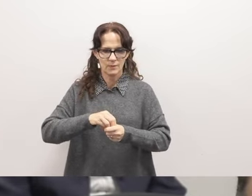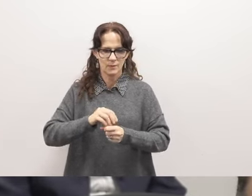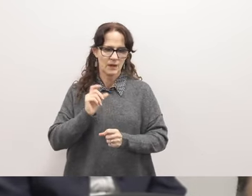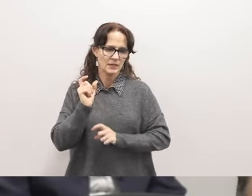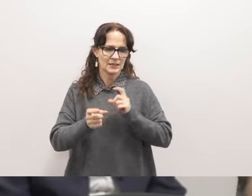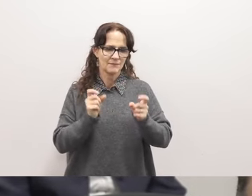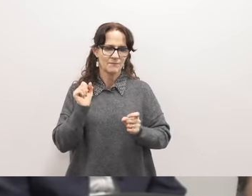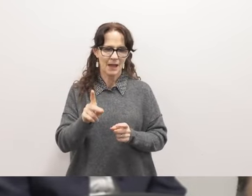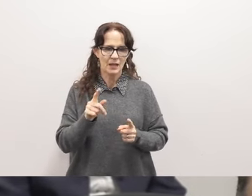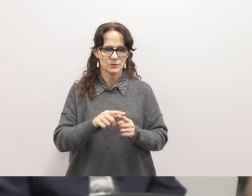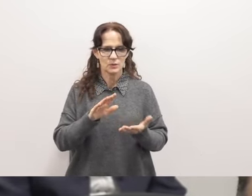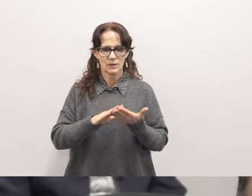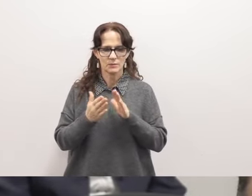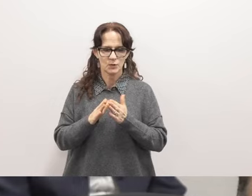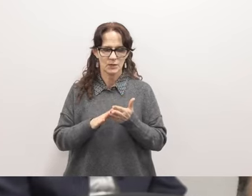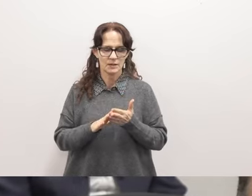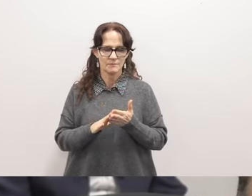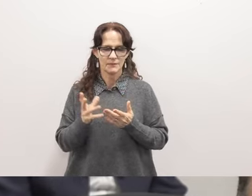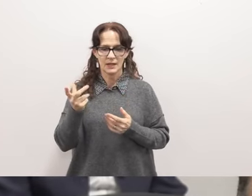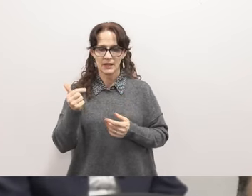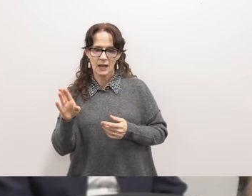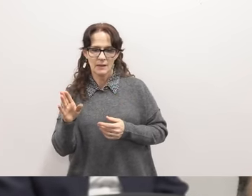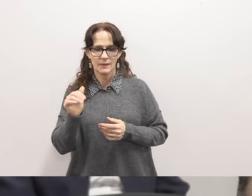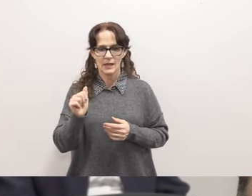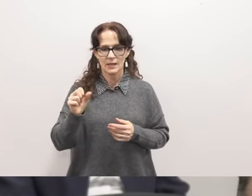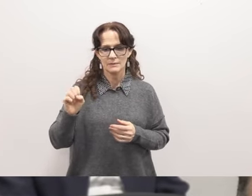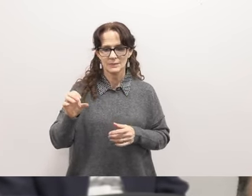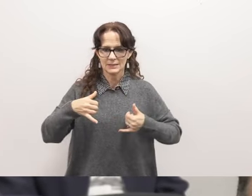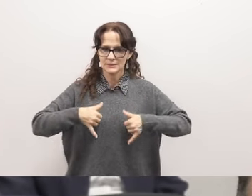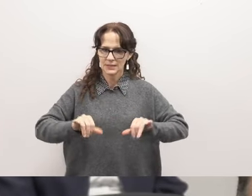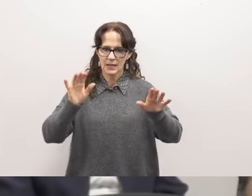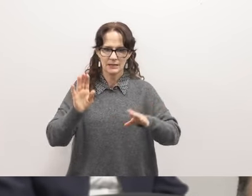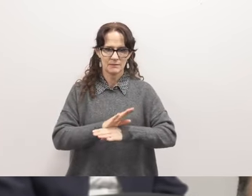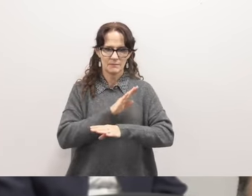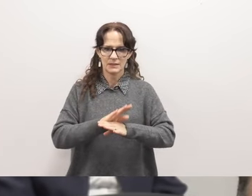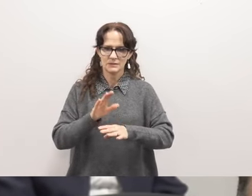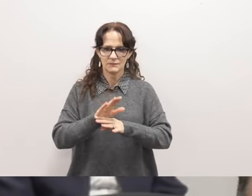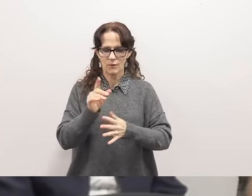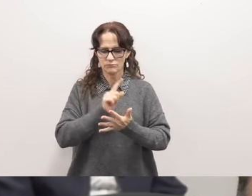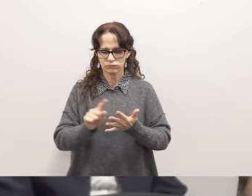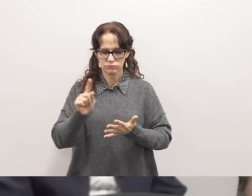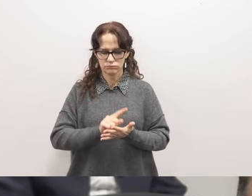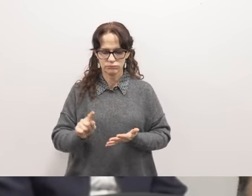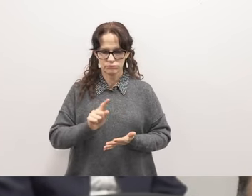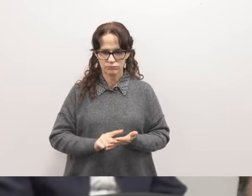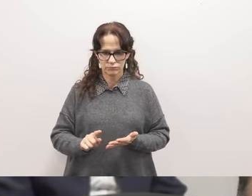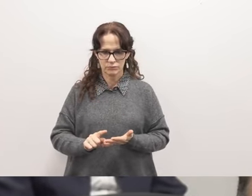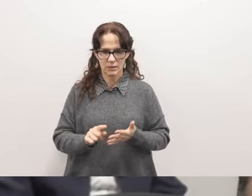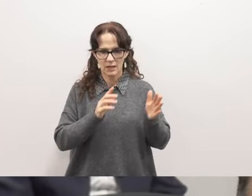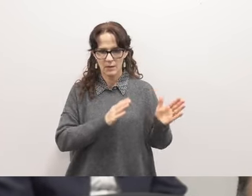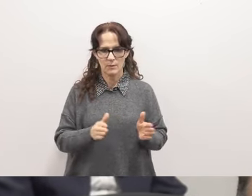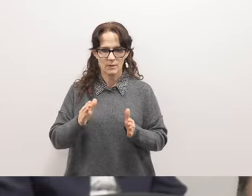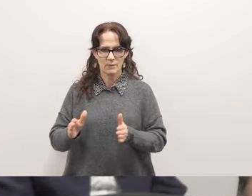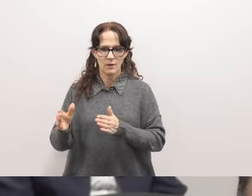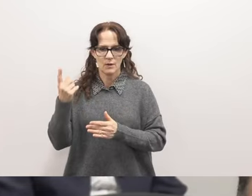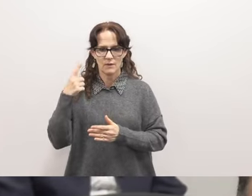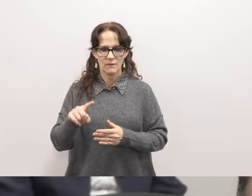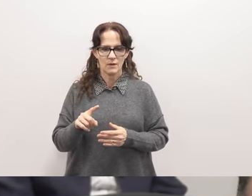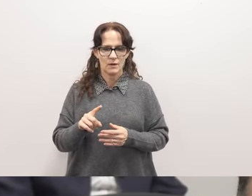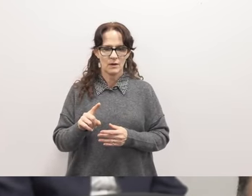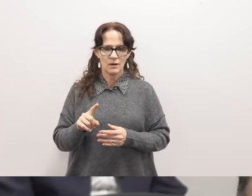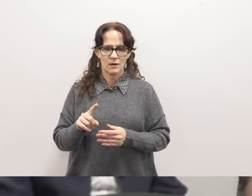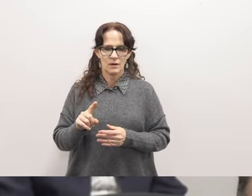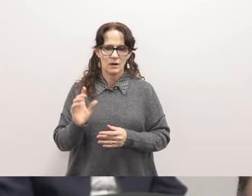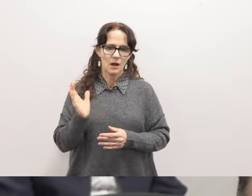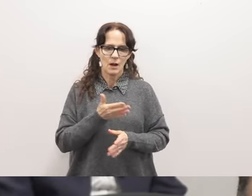community our clubs and asb kept busy for several weeks as we prepare as we prepared for one of